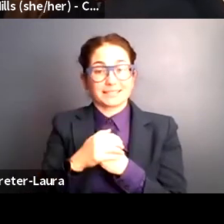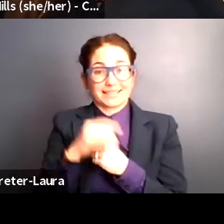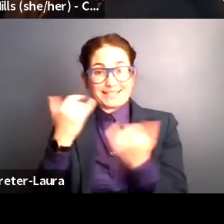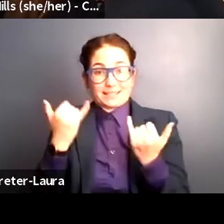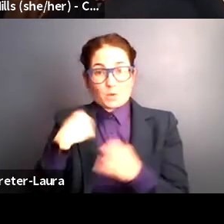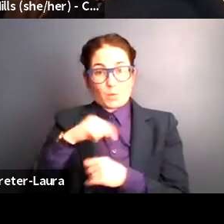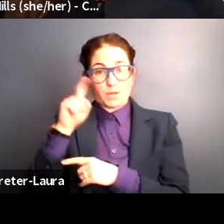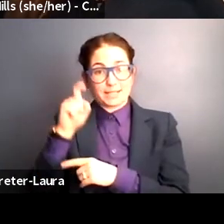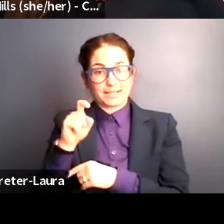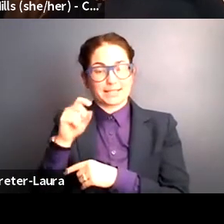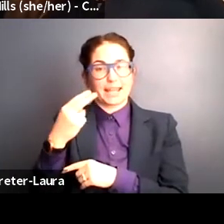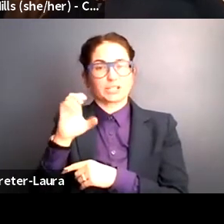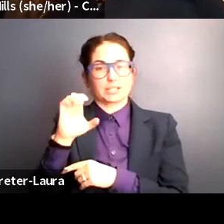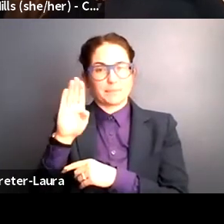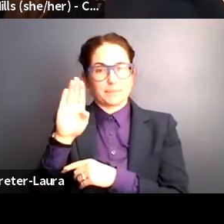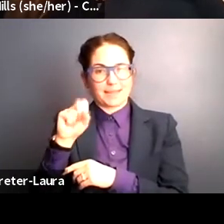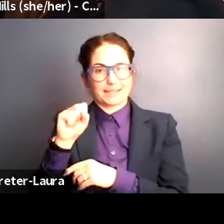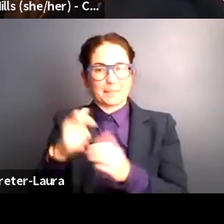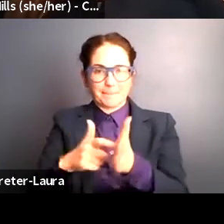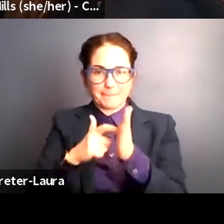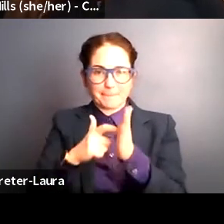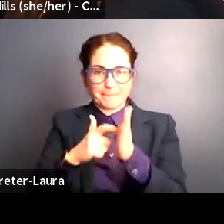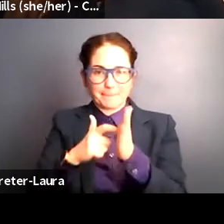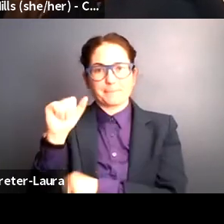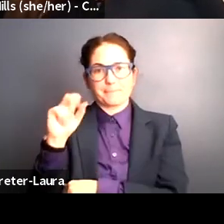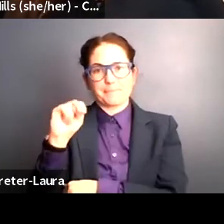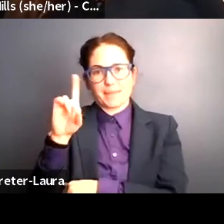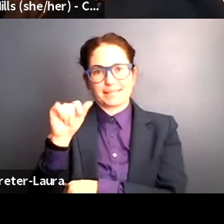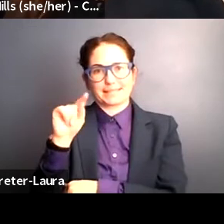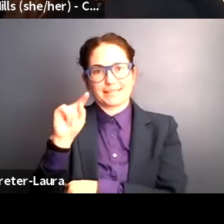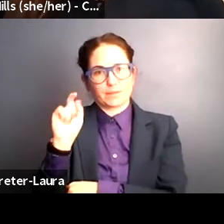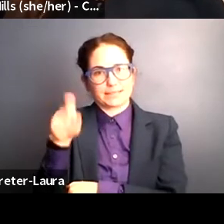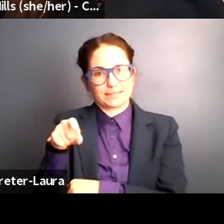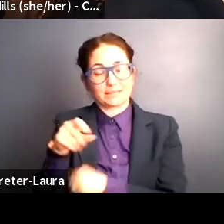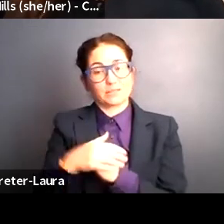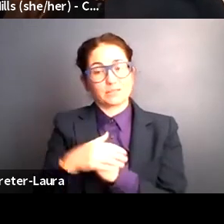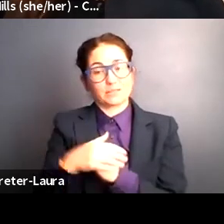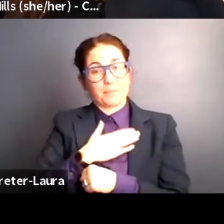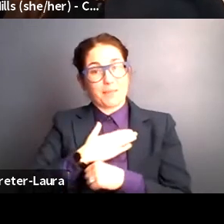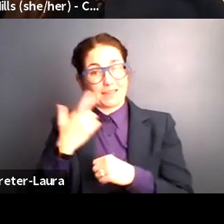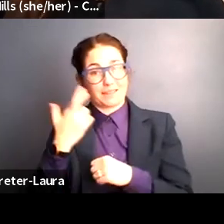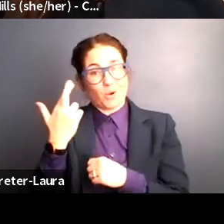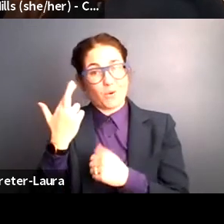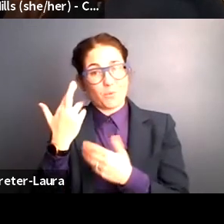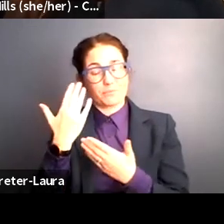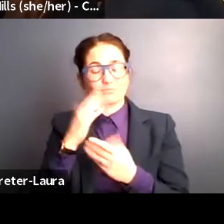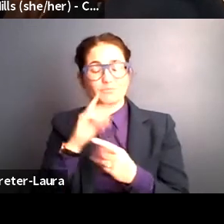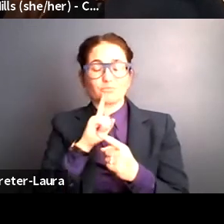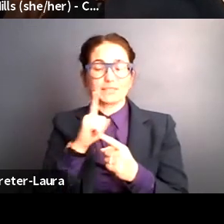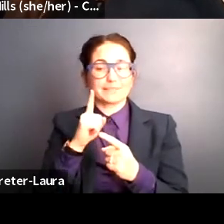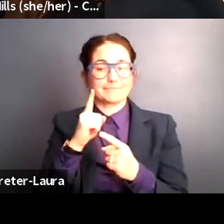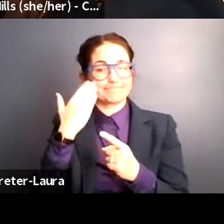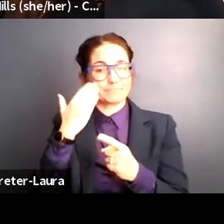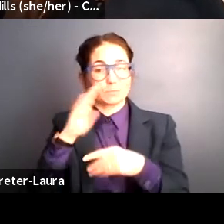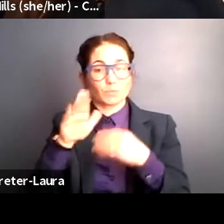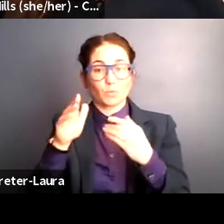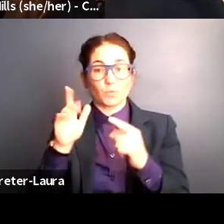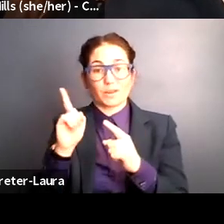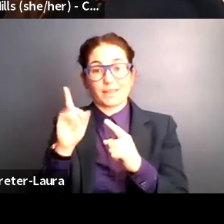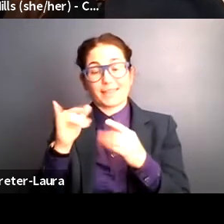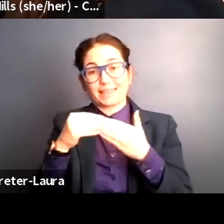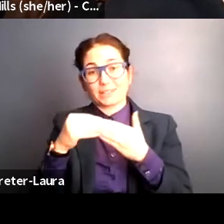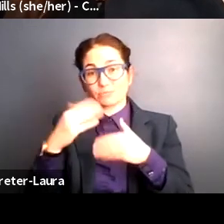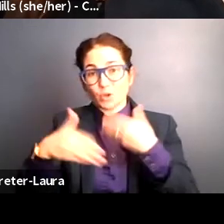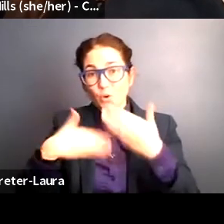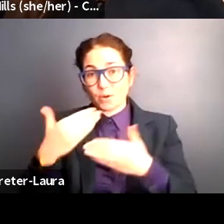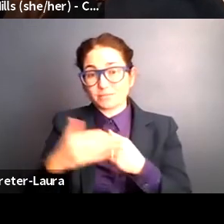is an HCBS mandate. So I'm hopeful, given where our leadership is going, that we